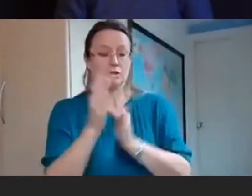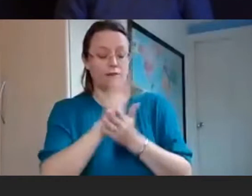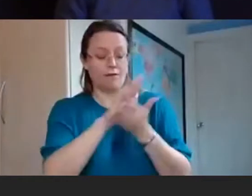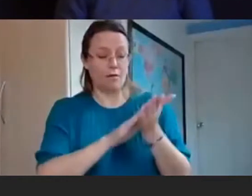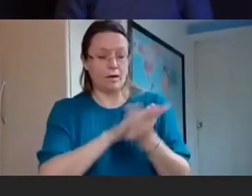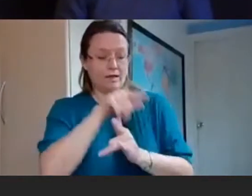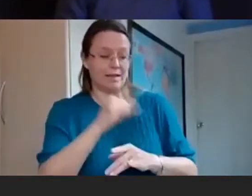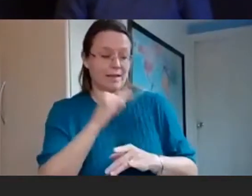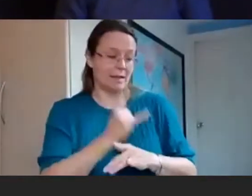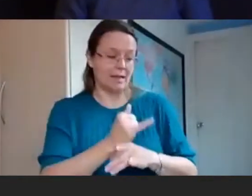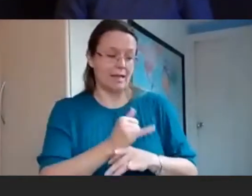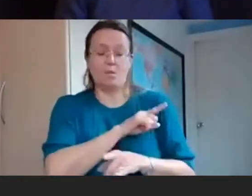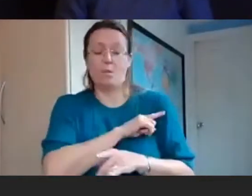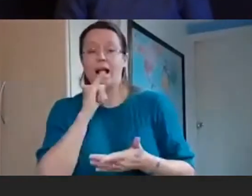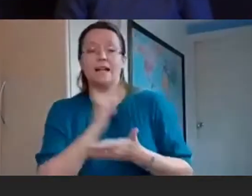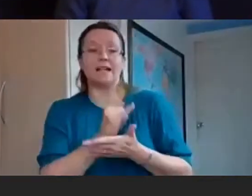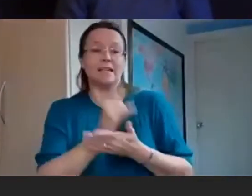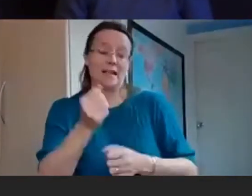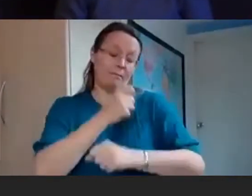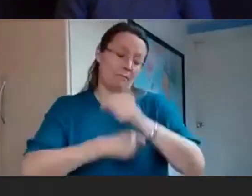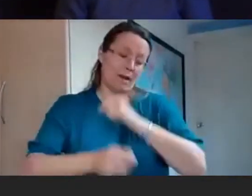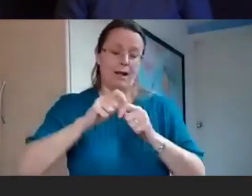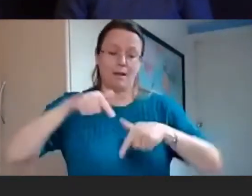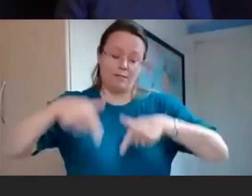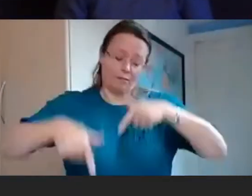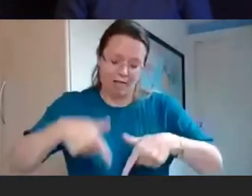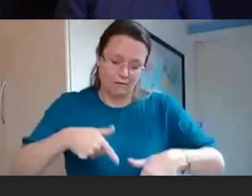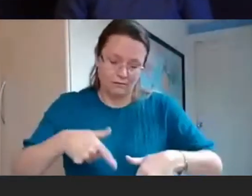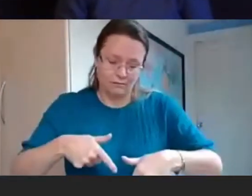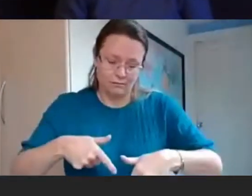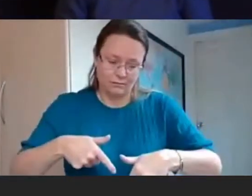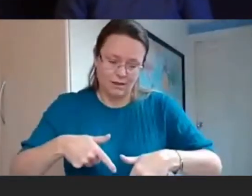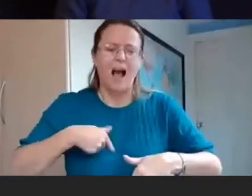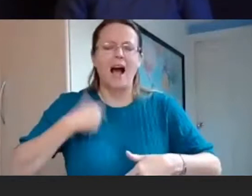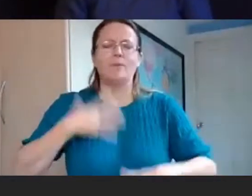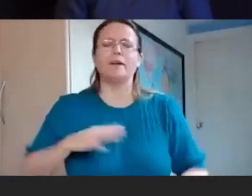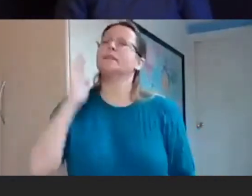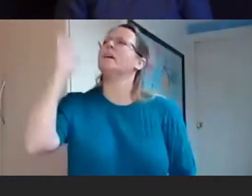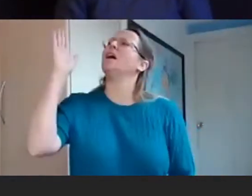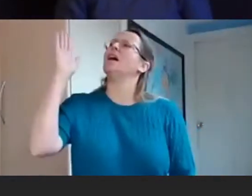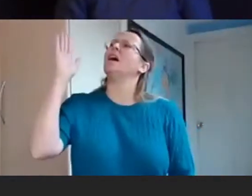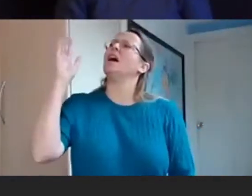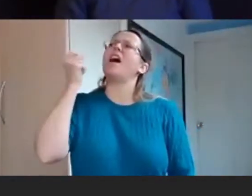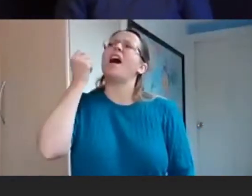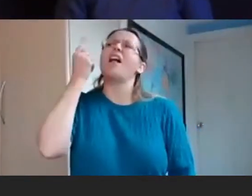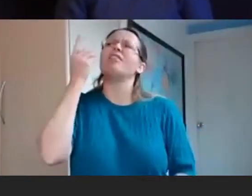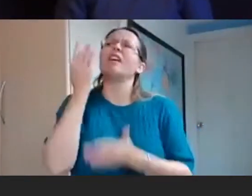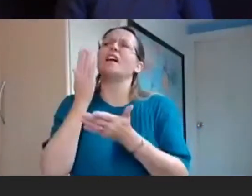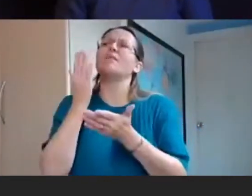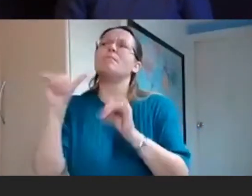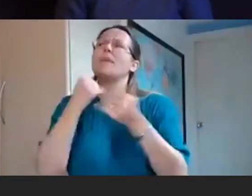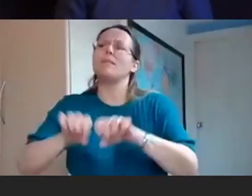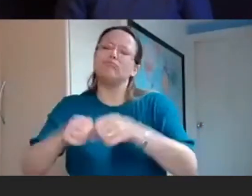sin in his life was probably what led to his paralysis. And I really want to say it was probably something like falling off a horse that